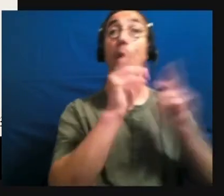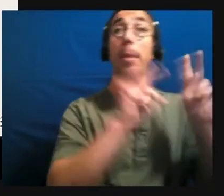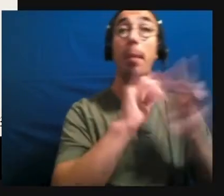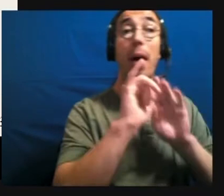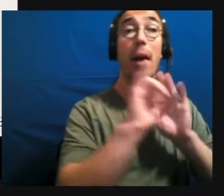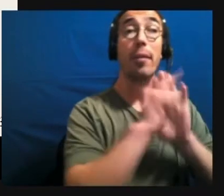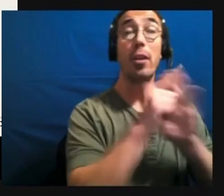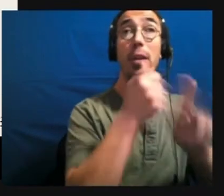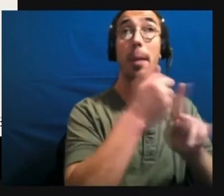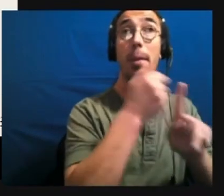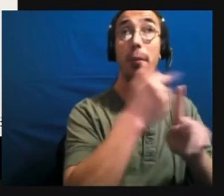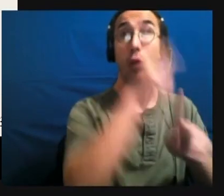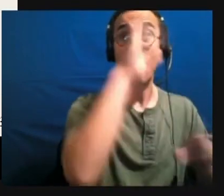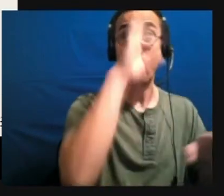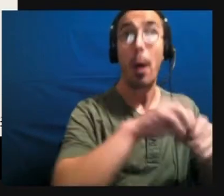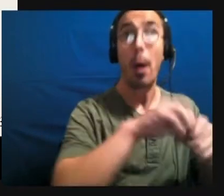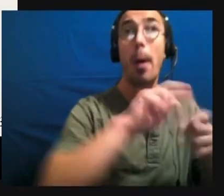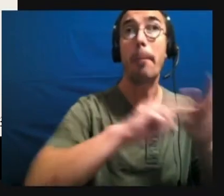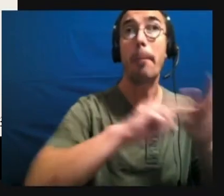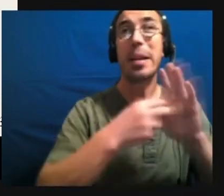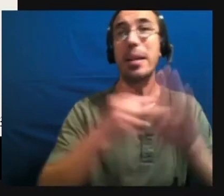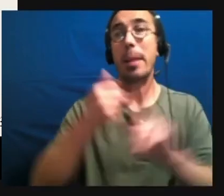are more people who are autistic.